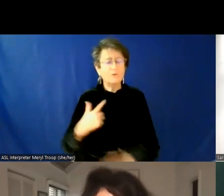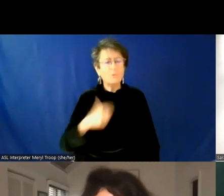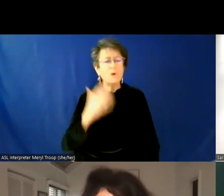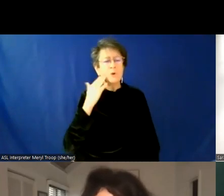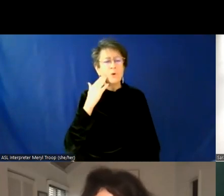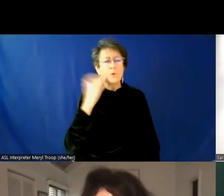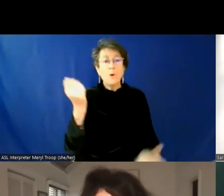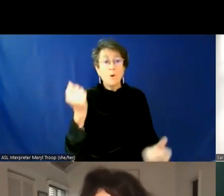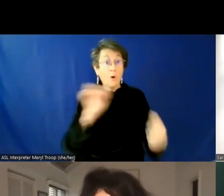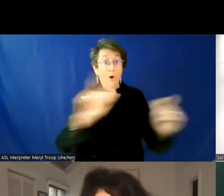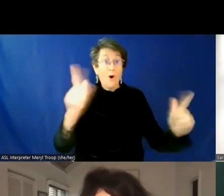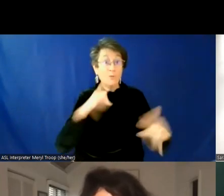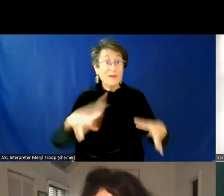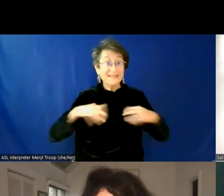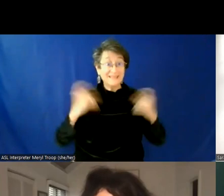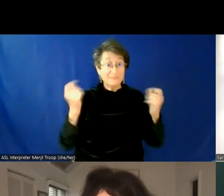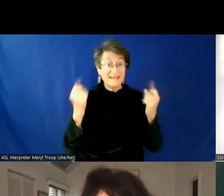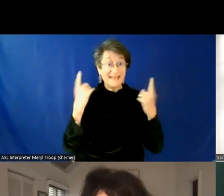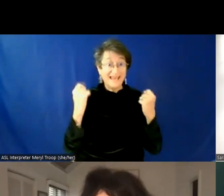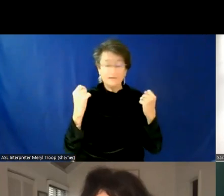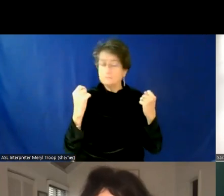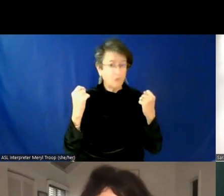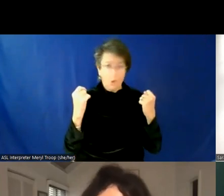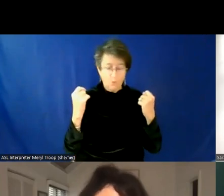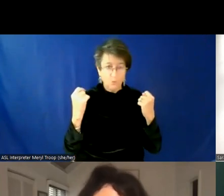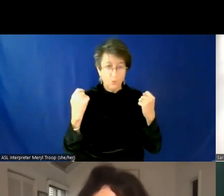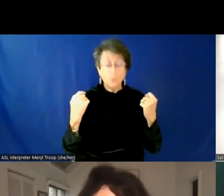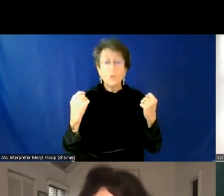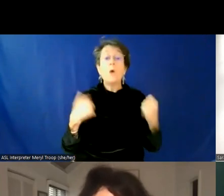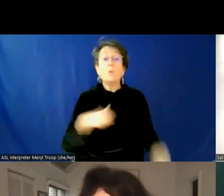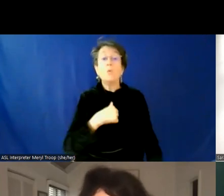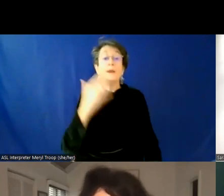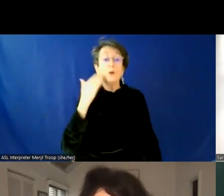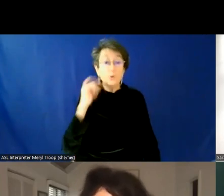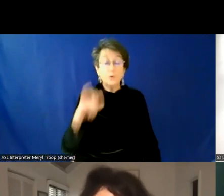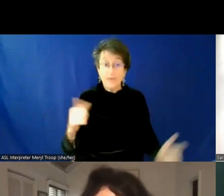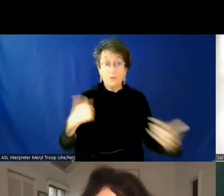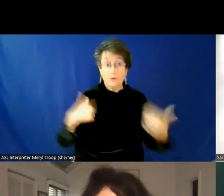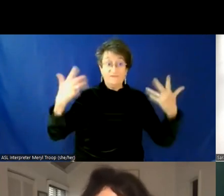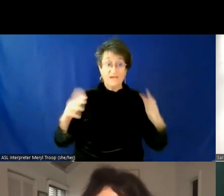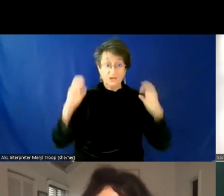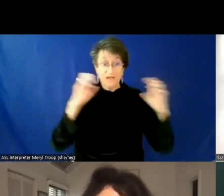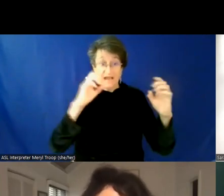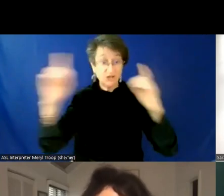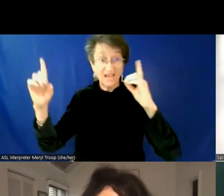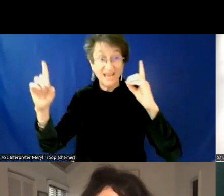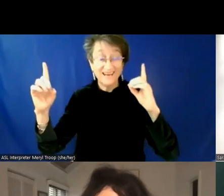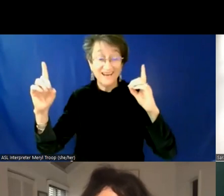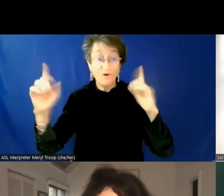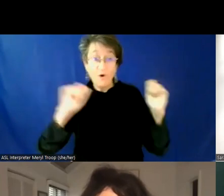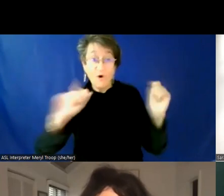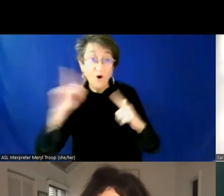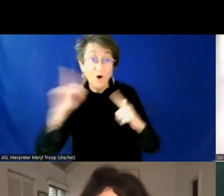Um, we knew that not everybody, even once we educated, uh, got it or wanted to get it. And I think we just